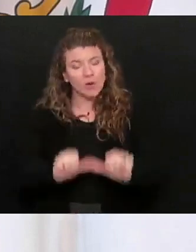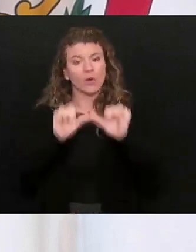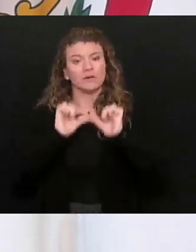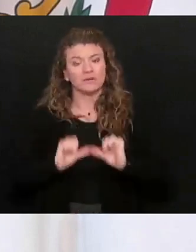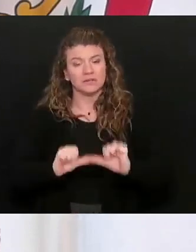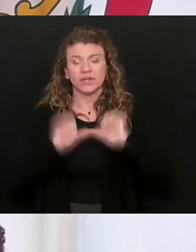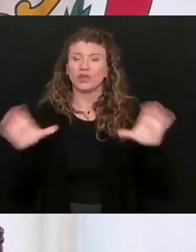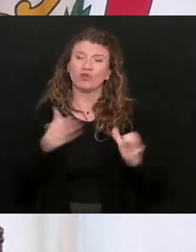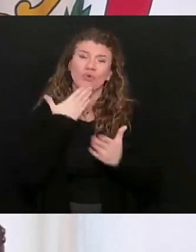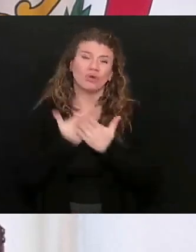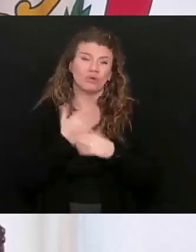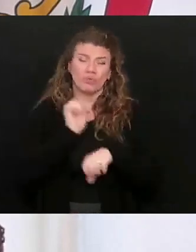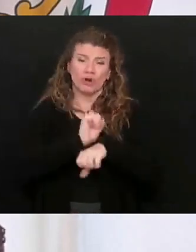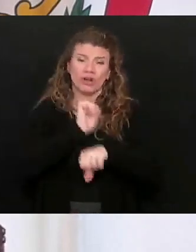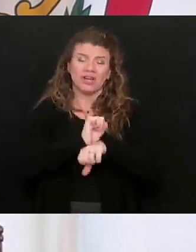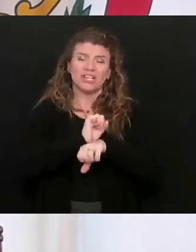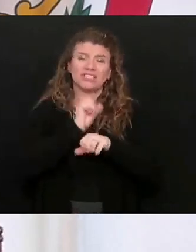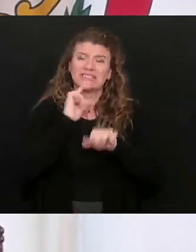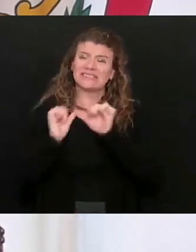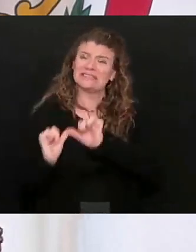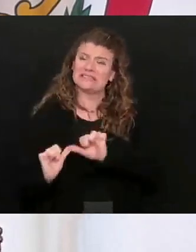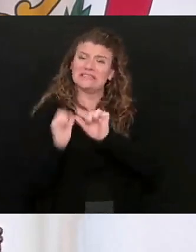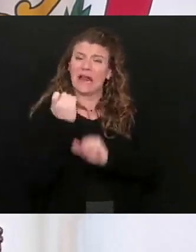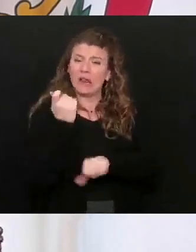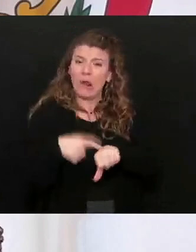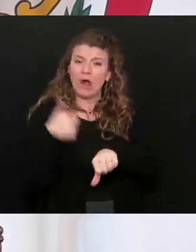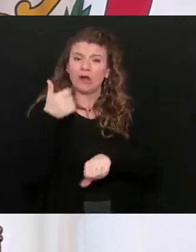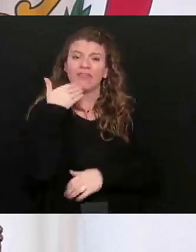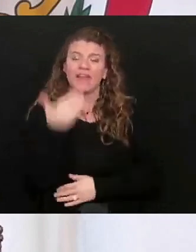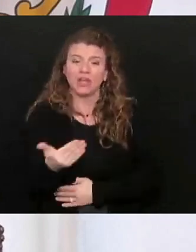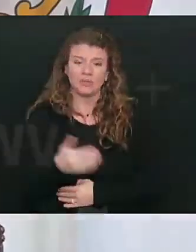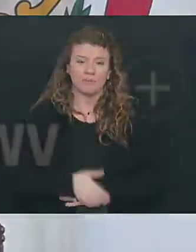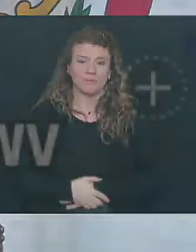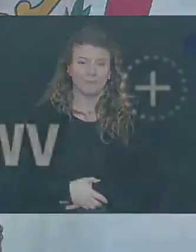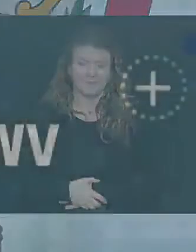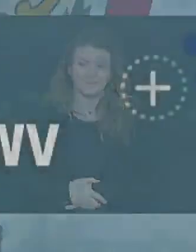you're doing good, just hang tough for just a little longer. Thank you all now.